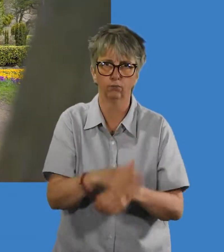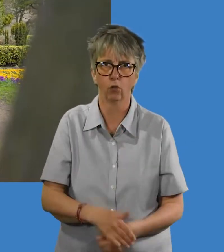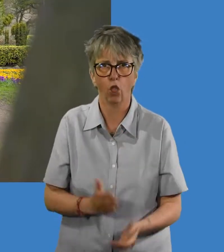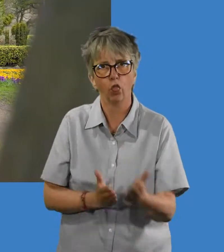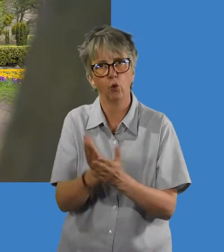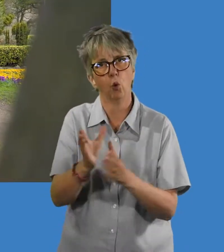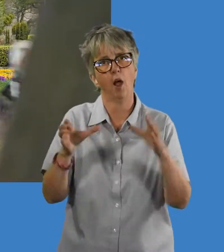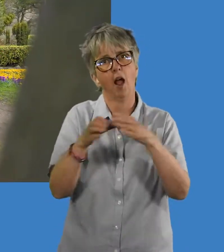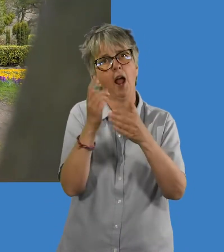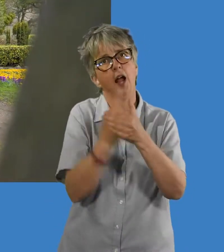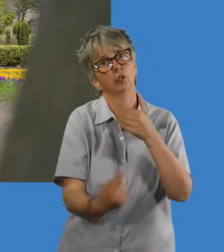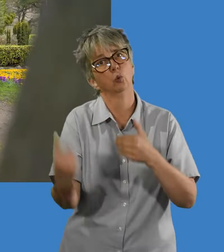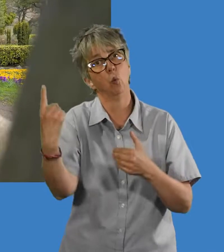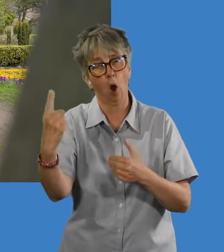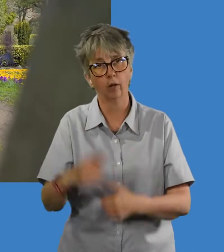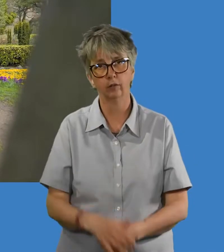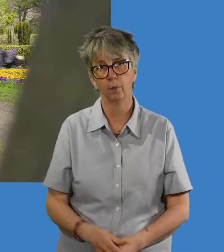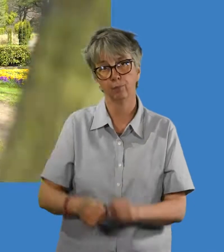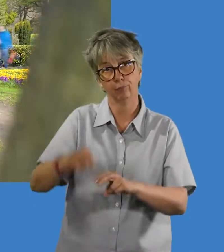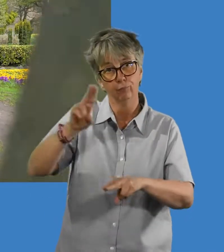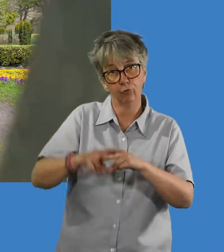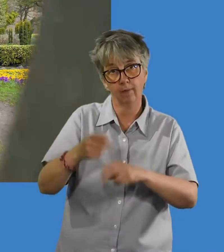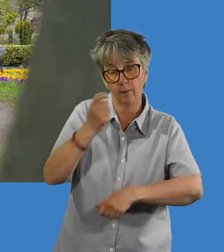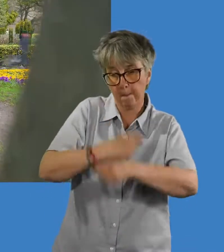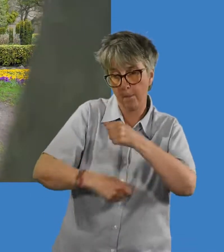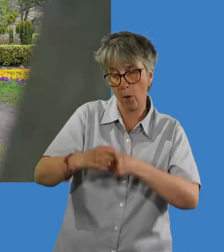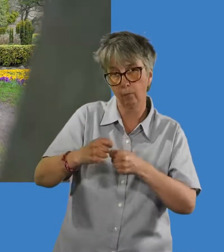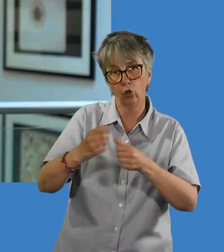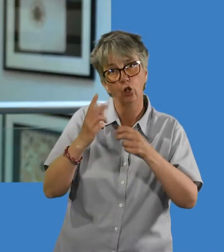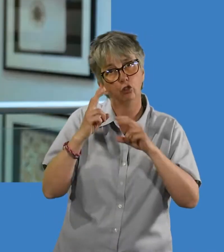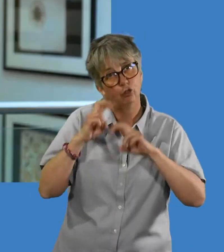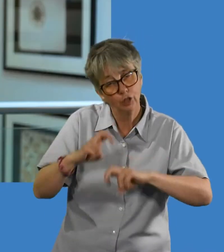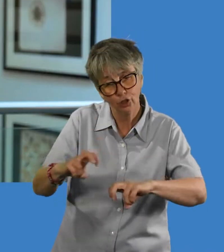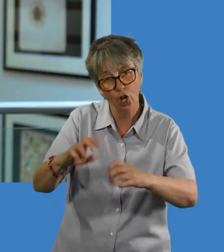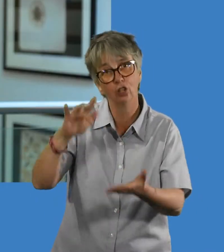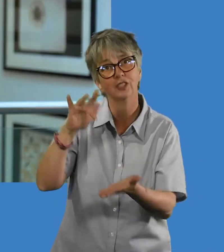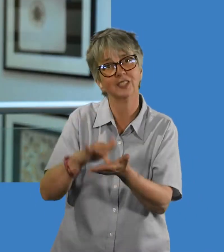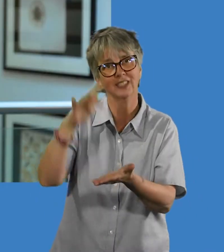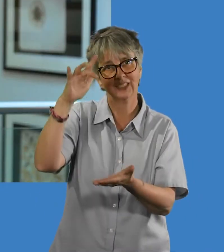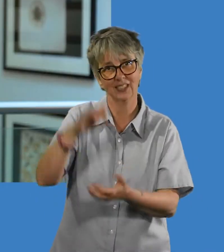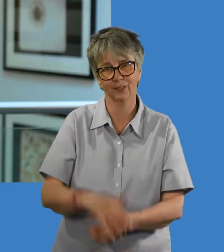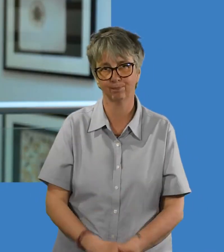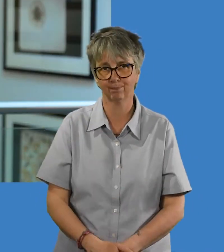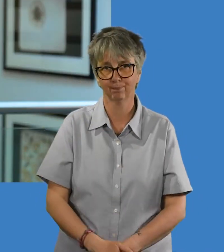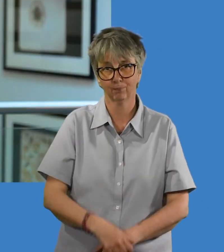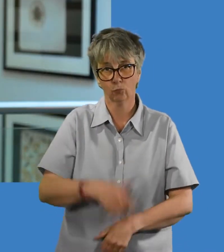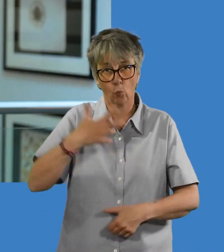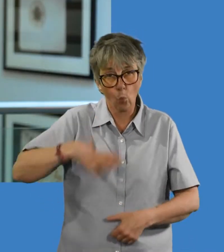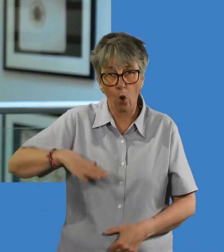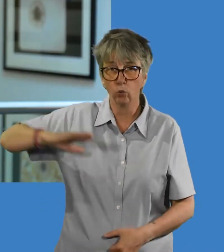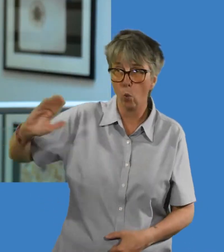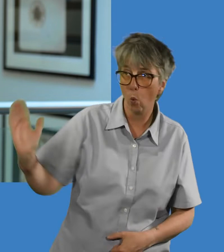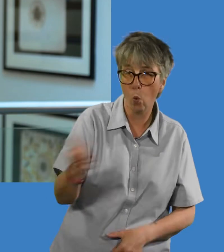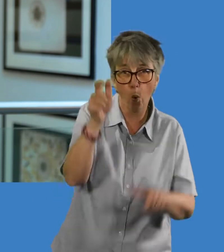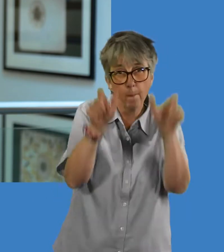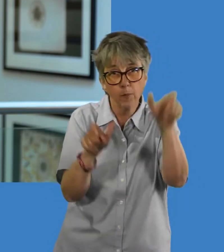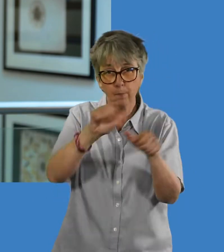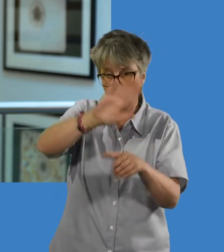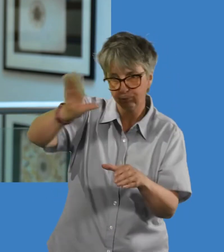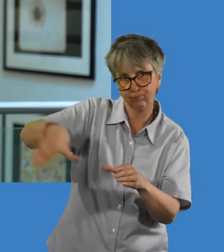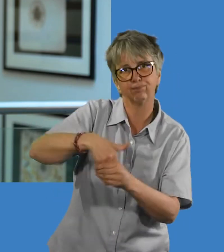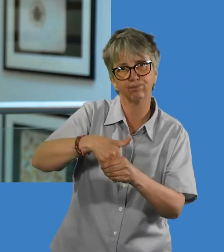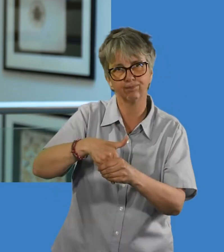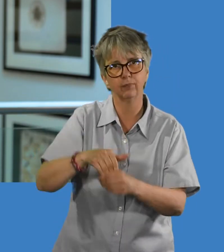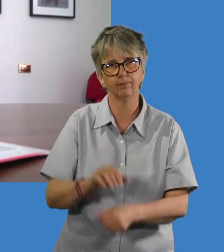citizen to be offered an opportunity to take part in a research programme. This will give us a fantastic view of the factors affecting